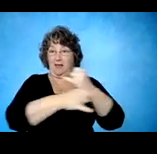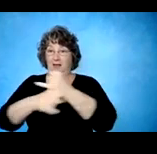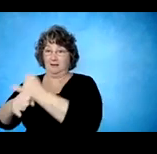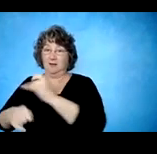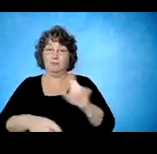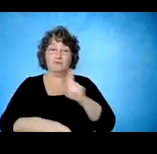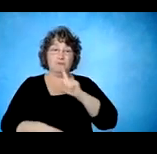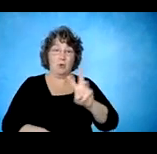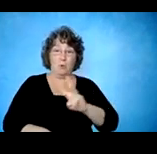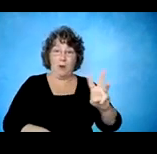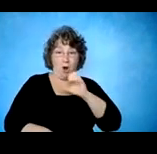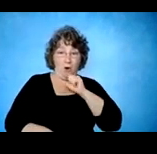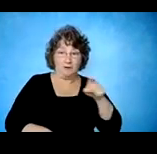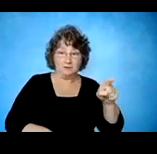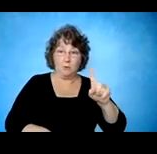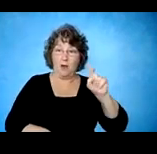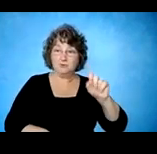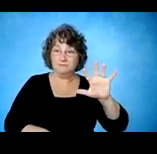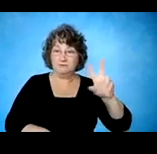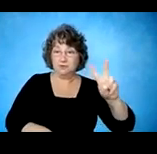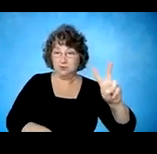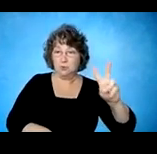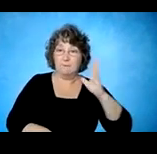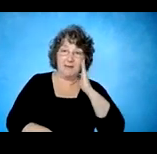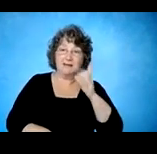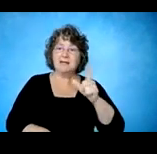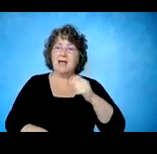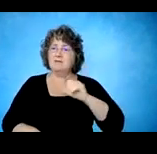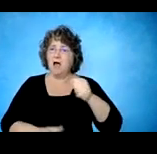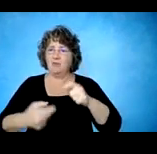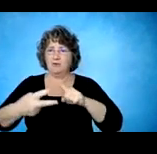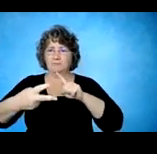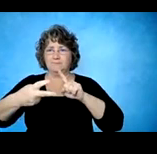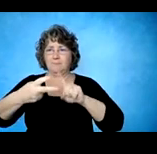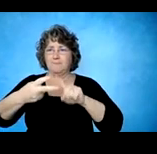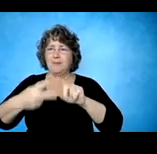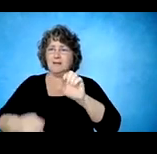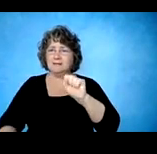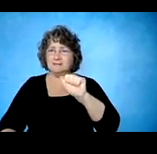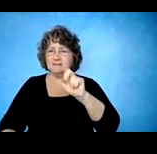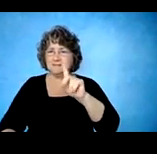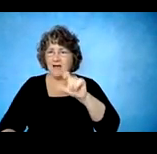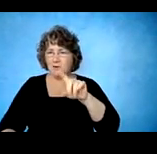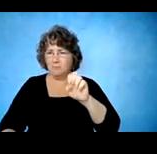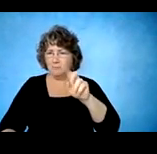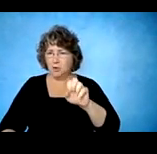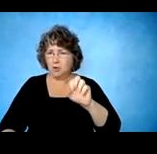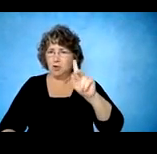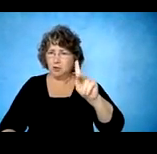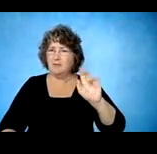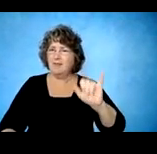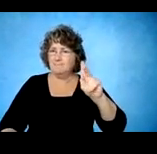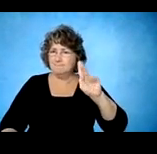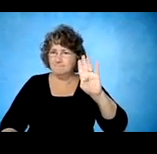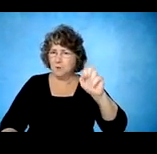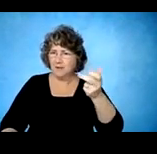beds. We have other campuses, including in Saddlebrook, which is in Bergen County, Chester campus, which is in Morris